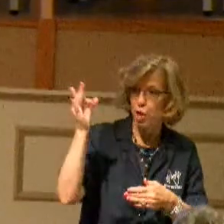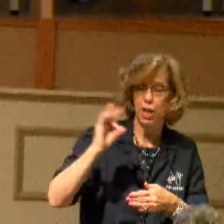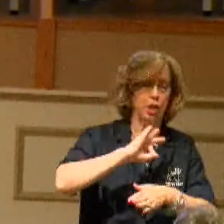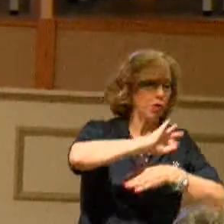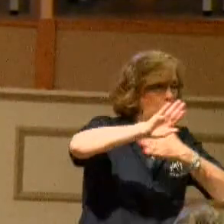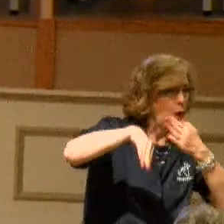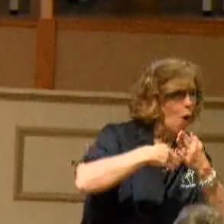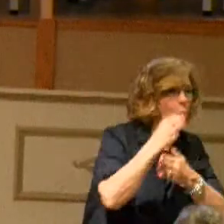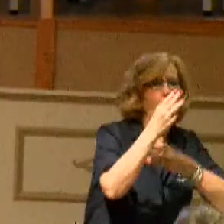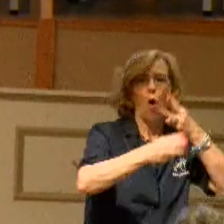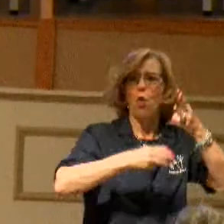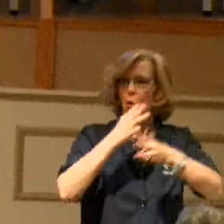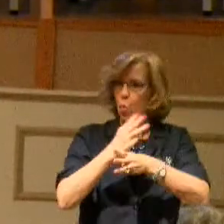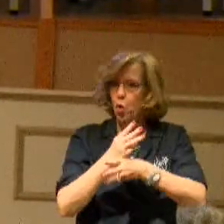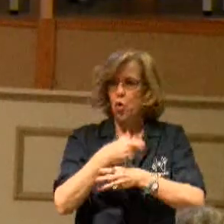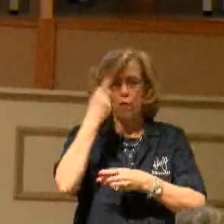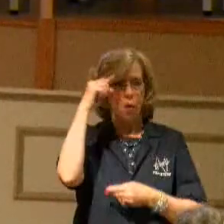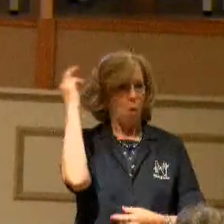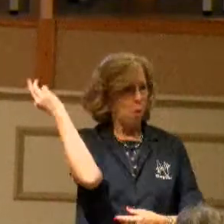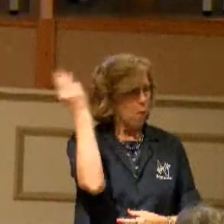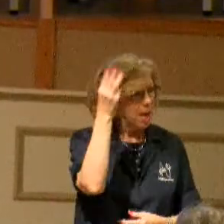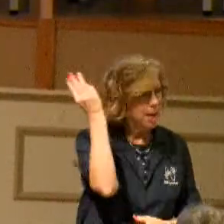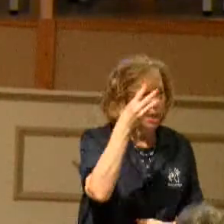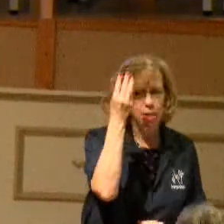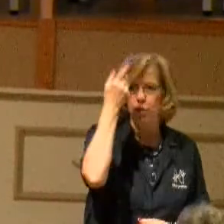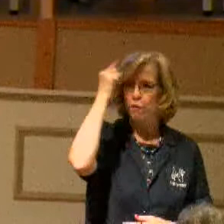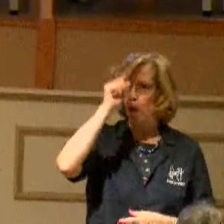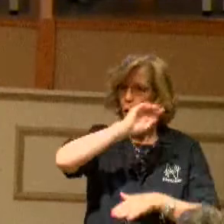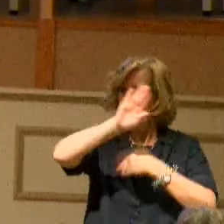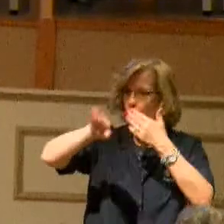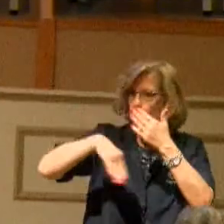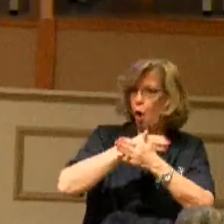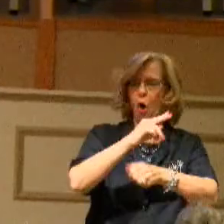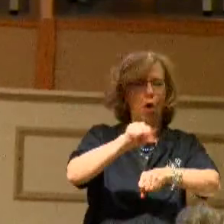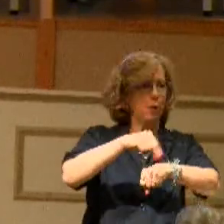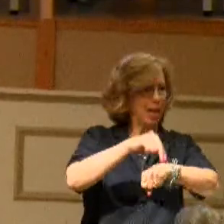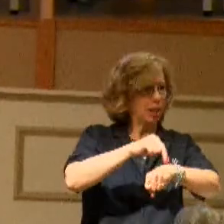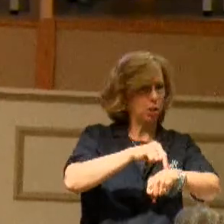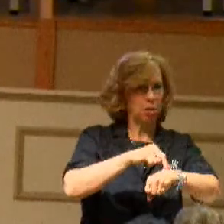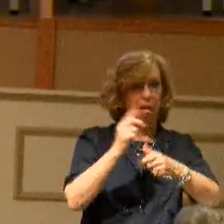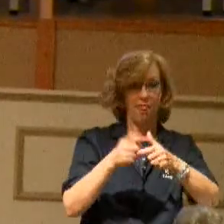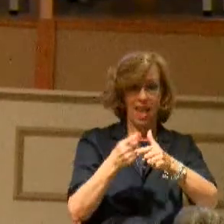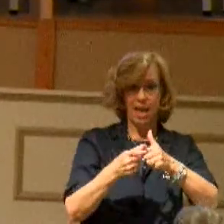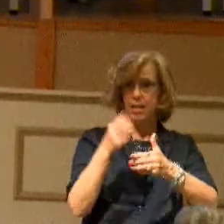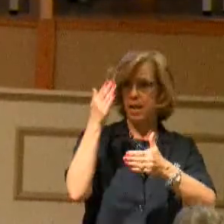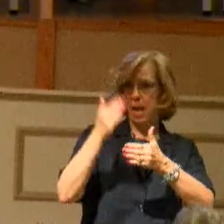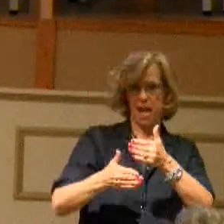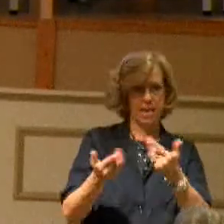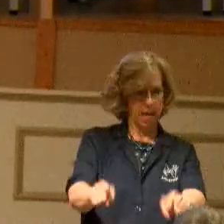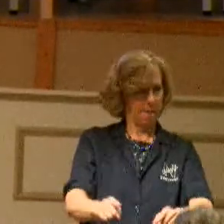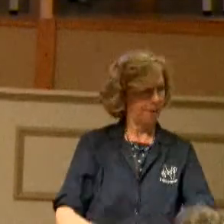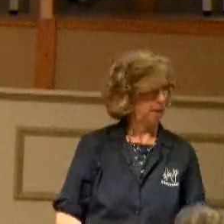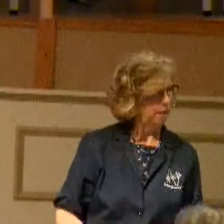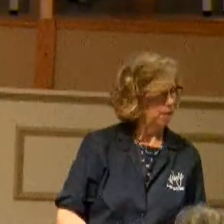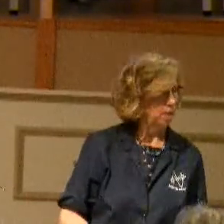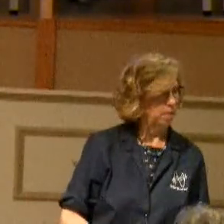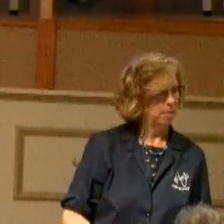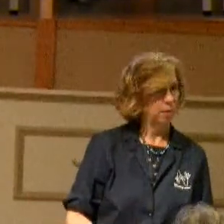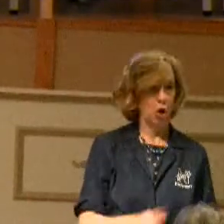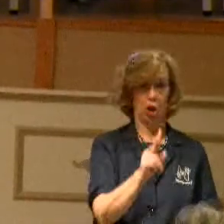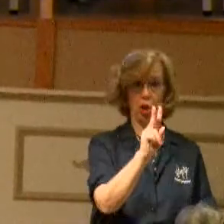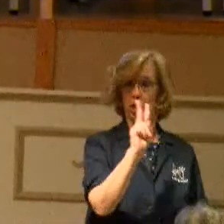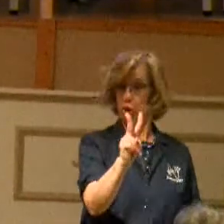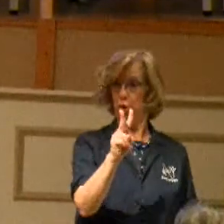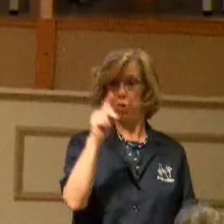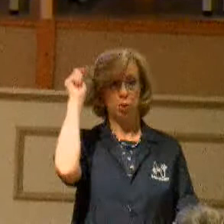a witness unto all nations. And then the end will come. There were two teenagers saved on Thursday